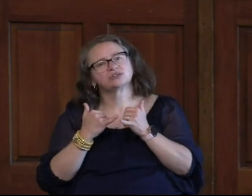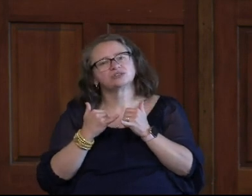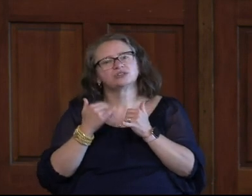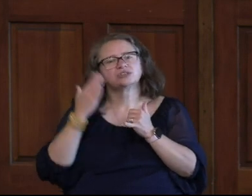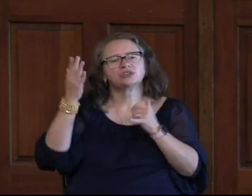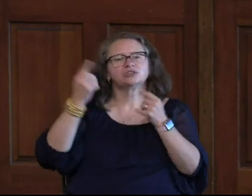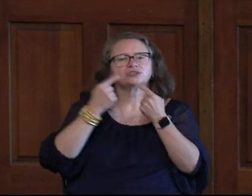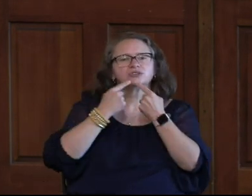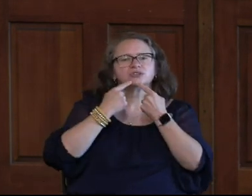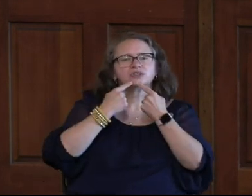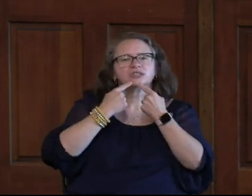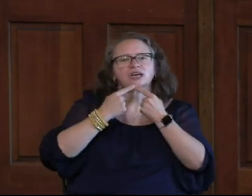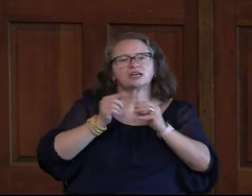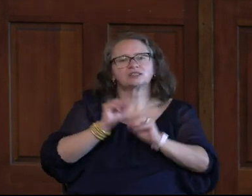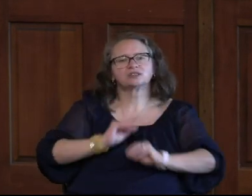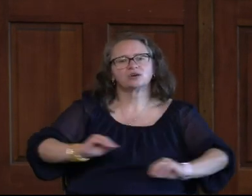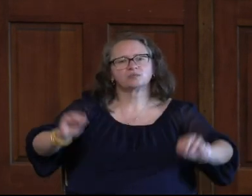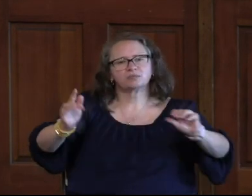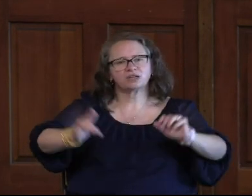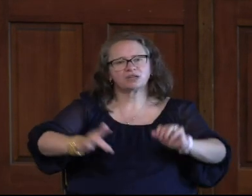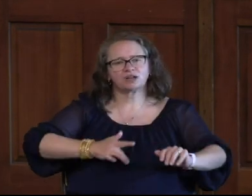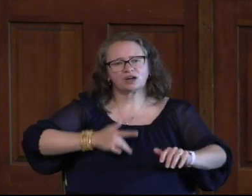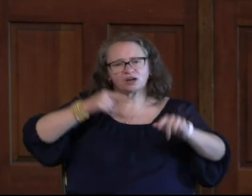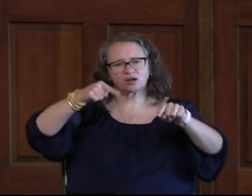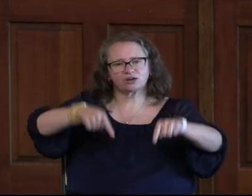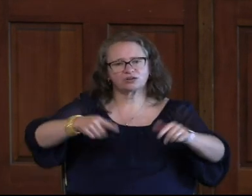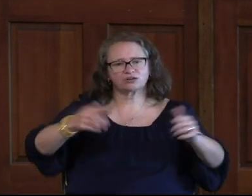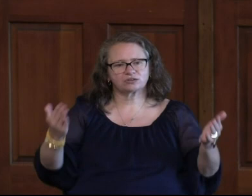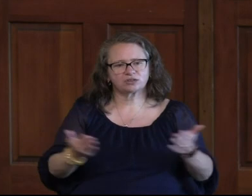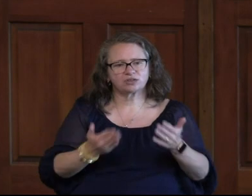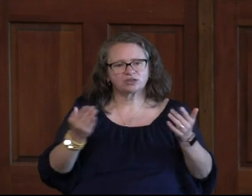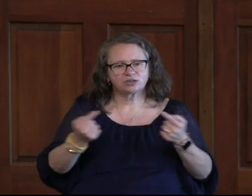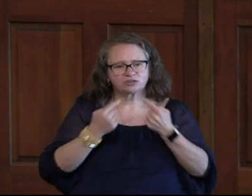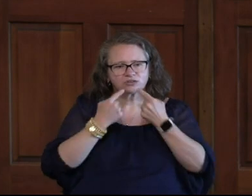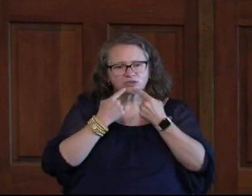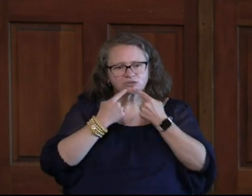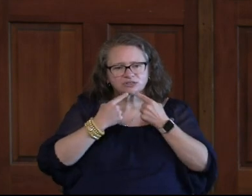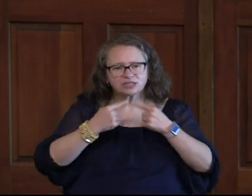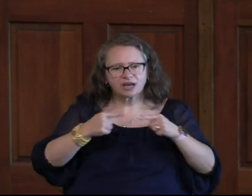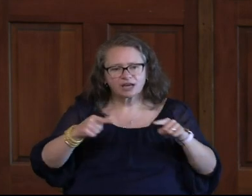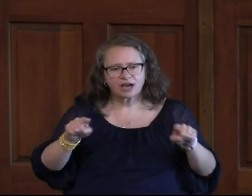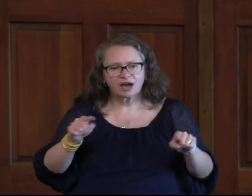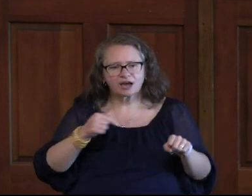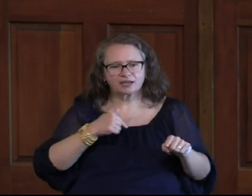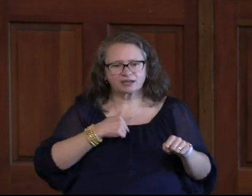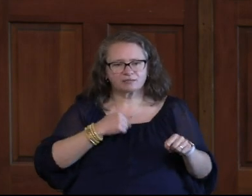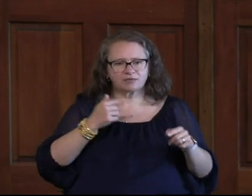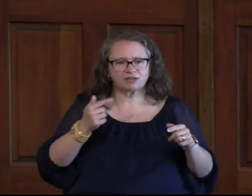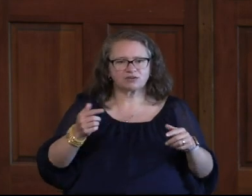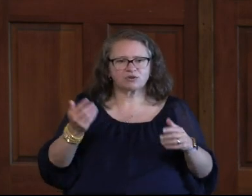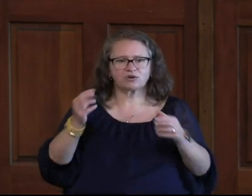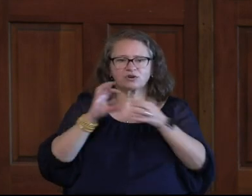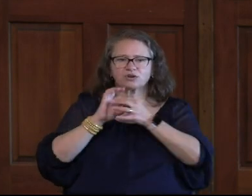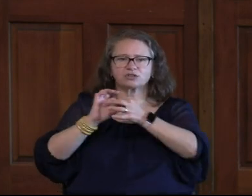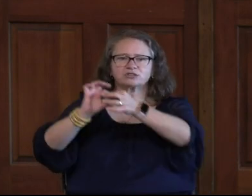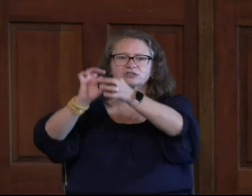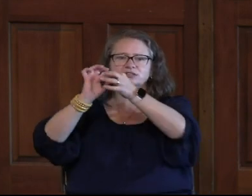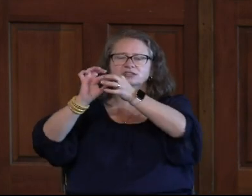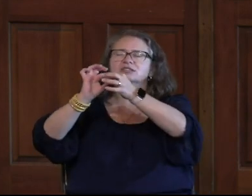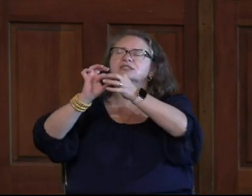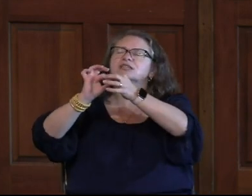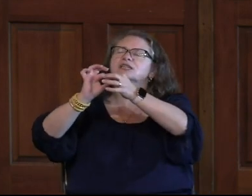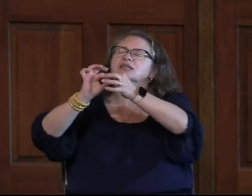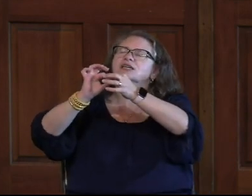and I don't belong and you say I am yours